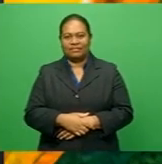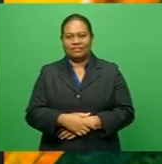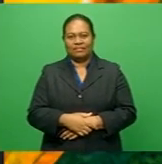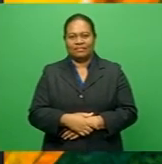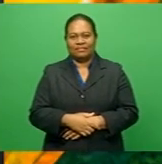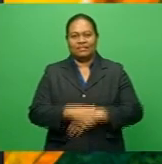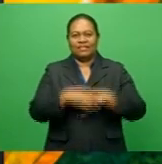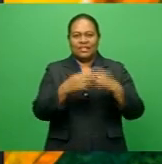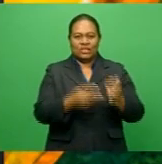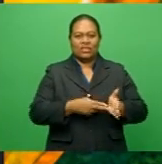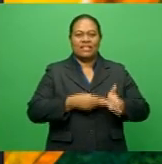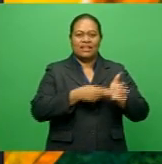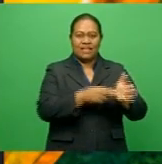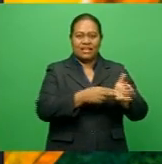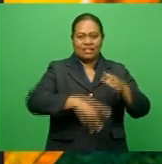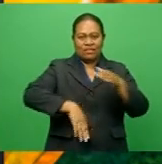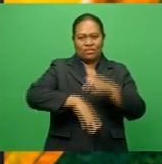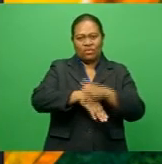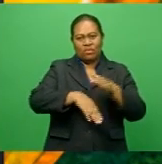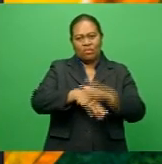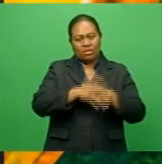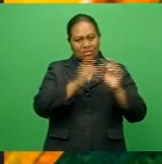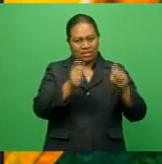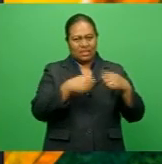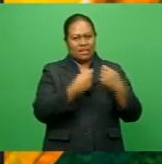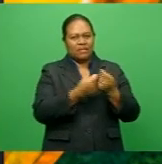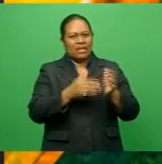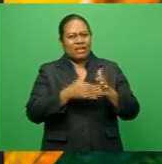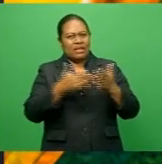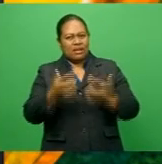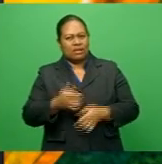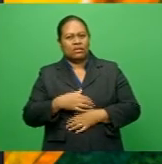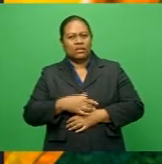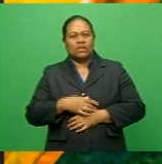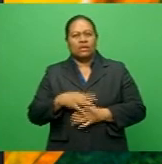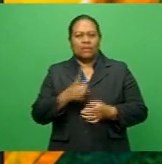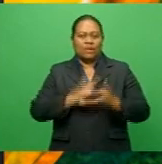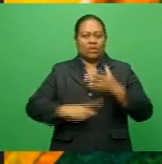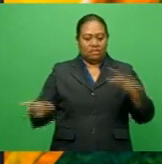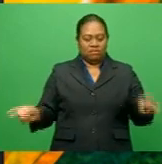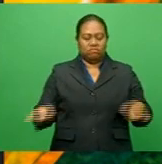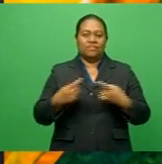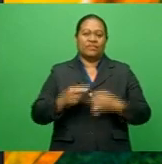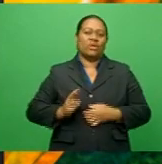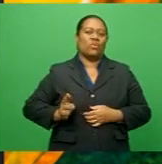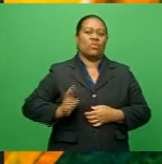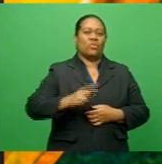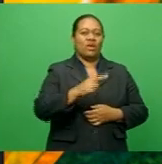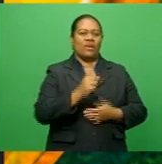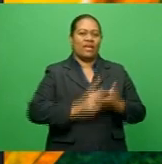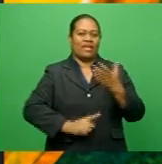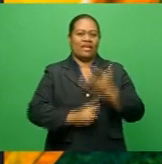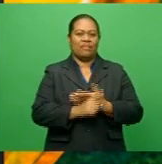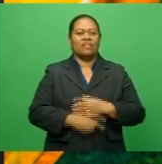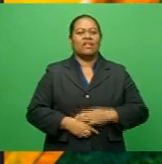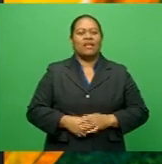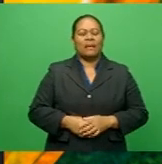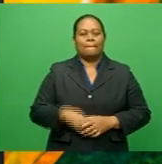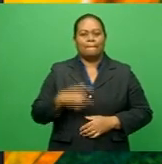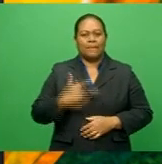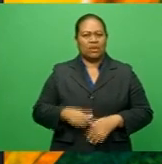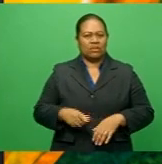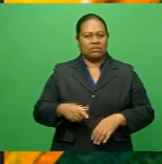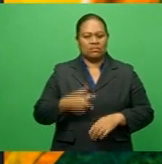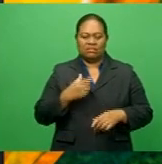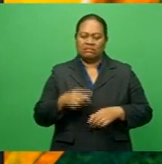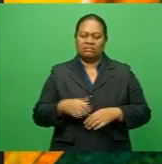The easy, cool Nandi football team is still wary of the Food City ice cuts and style-sponsored Rewa side, despite